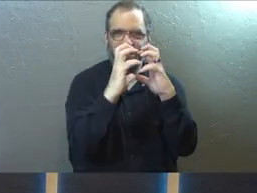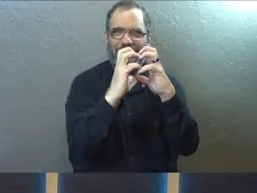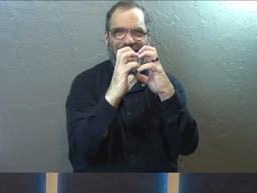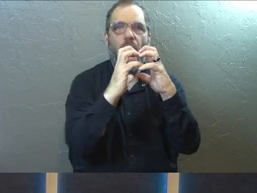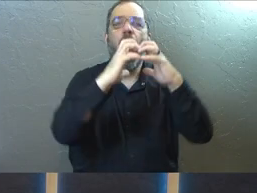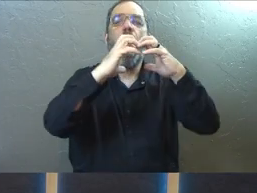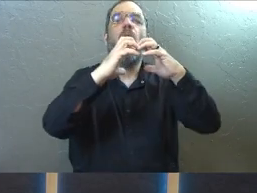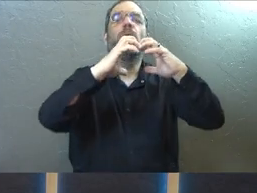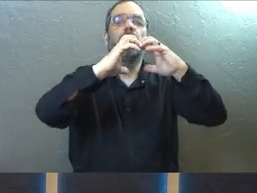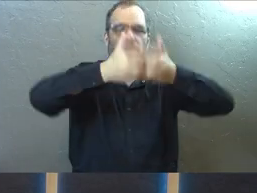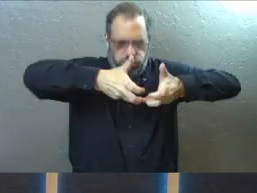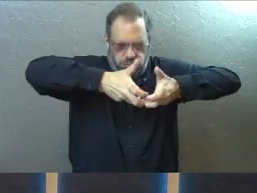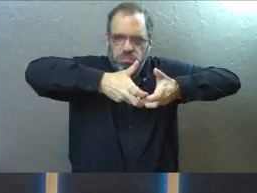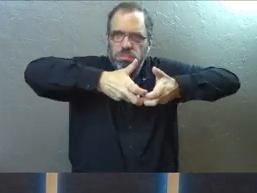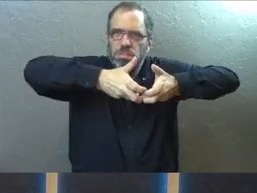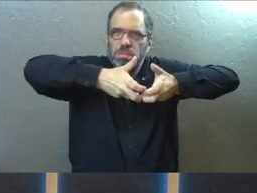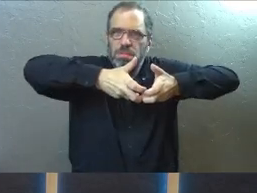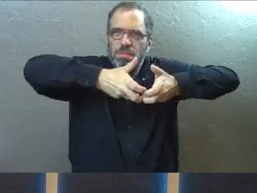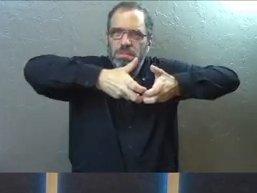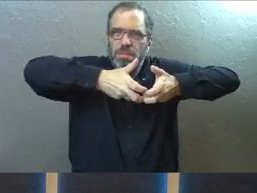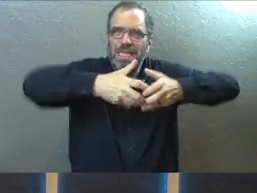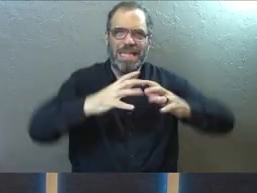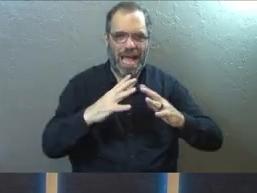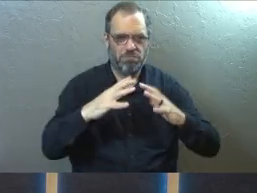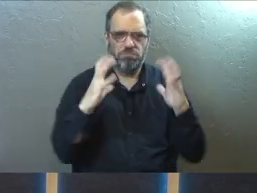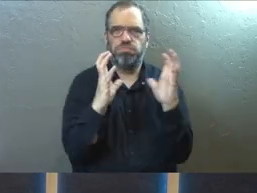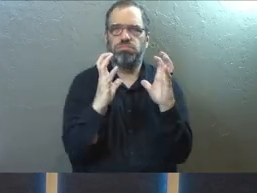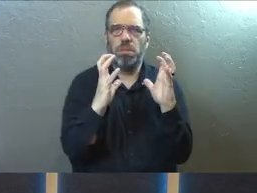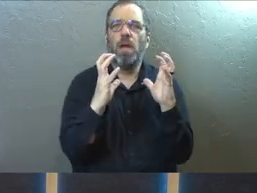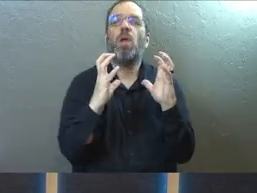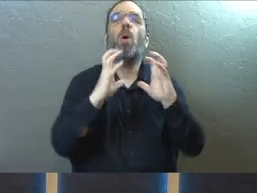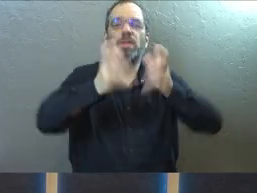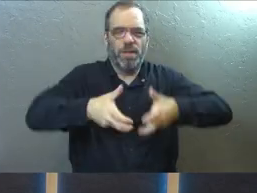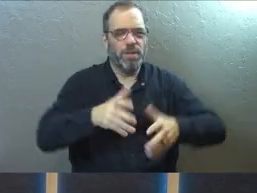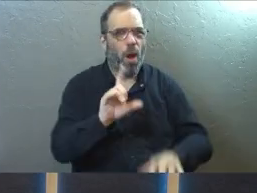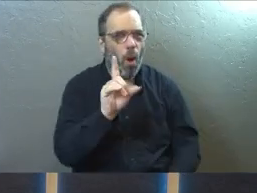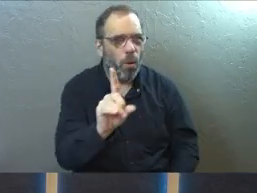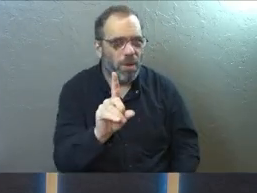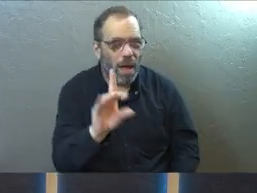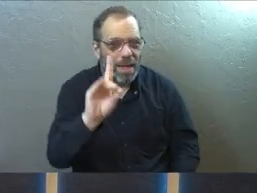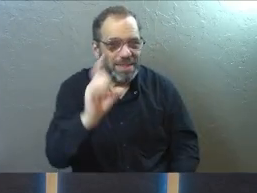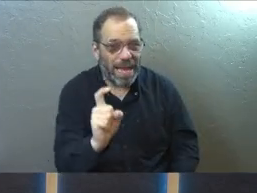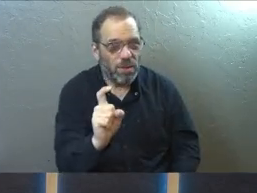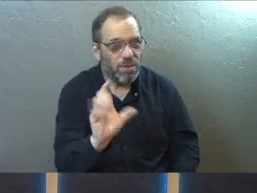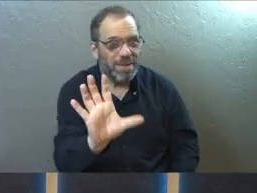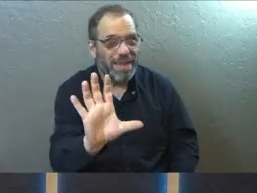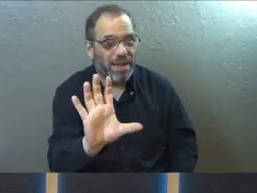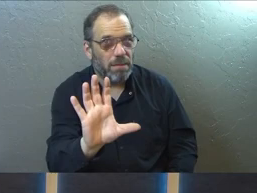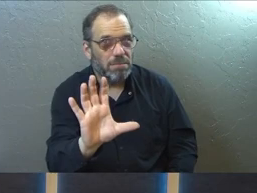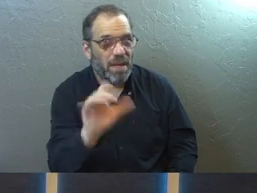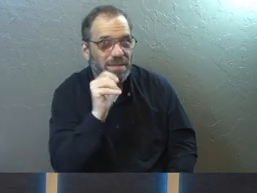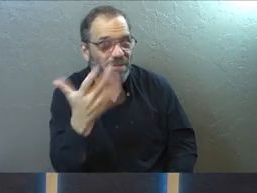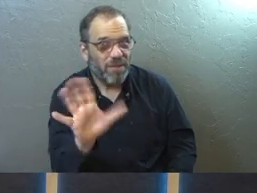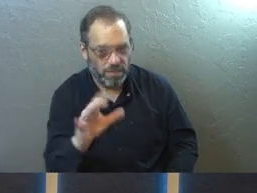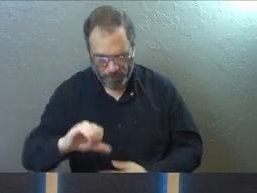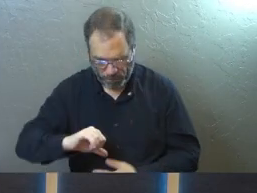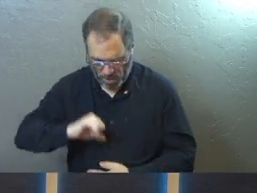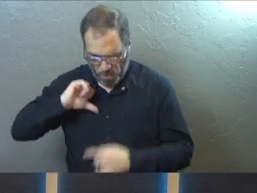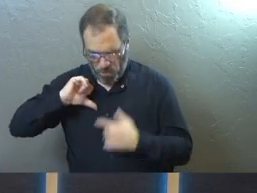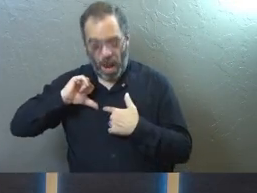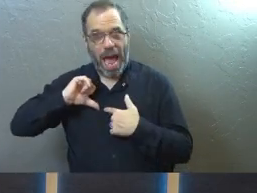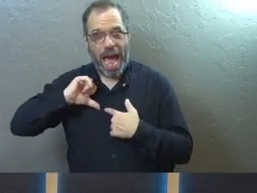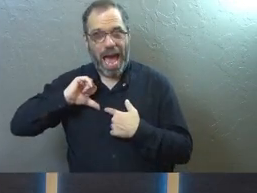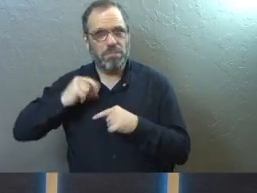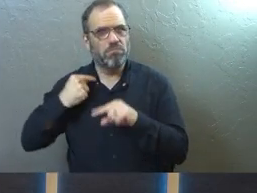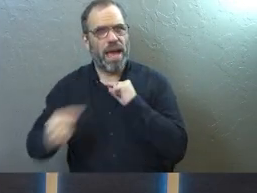We're going to talk about Jesus more in just a few minutes, but we're not done diagnosing ourselves yet. Pride is our greatest